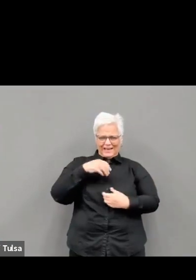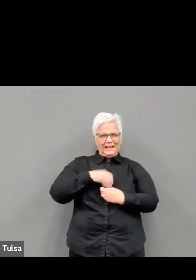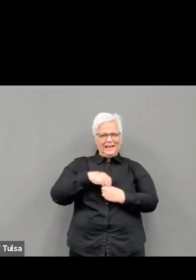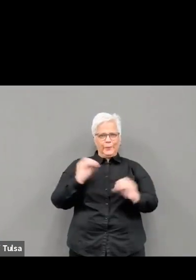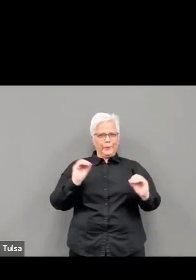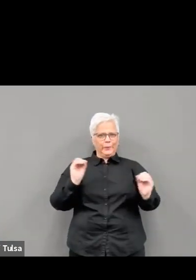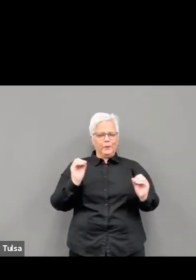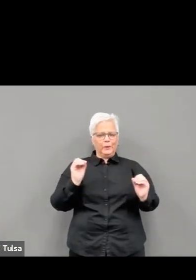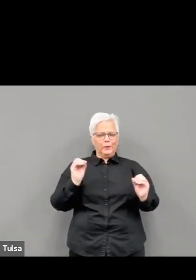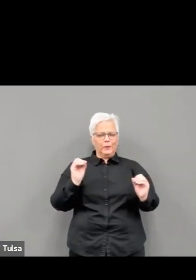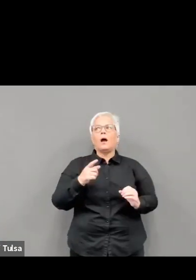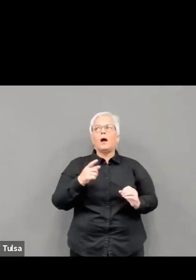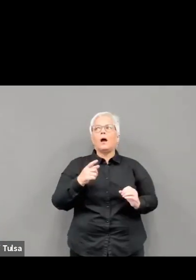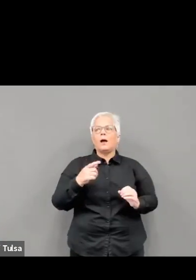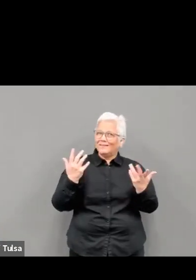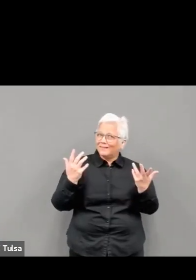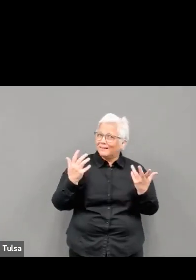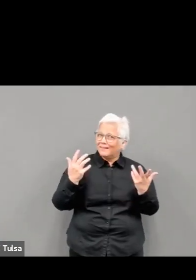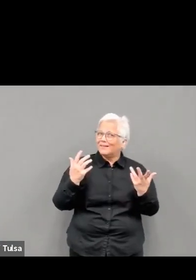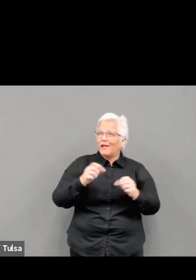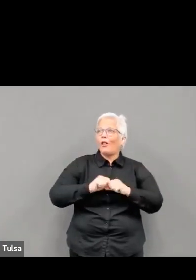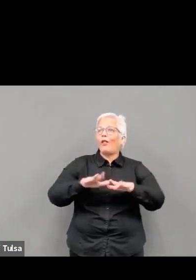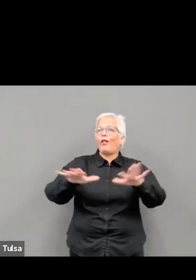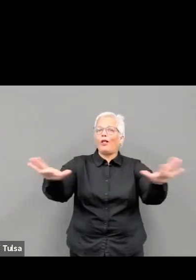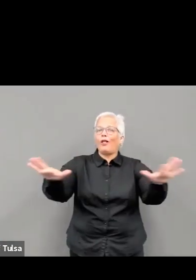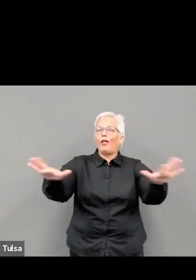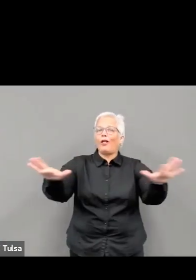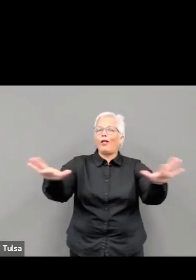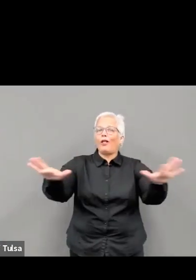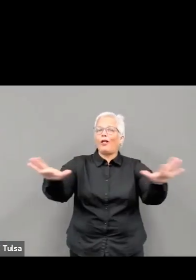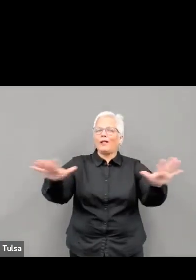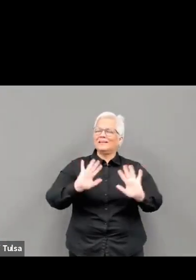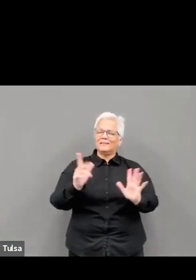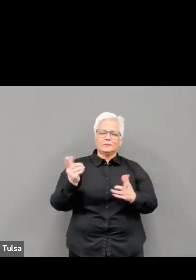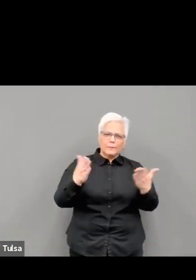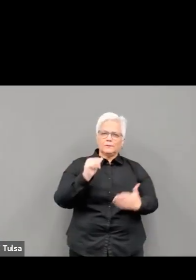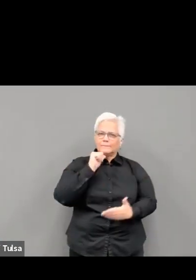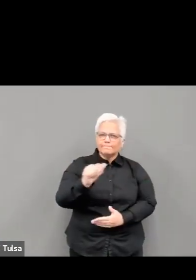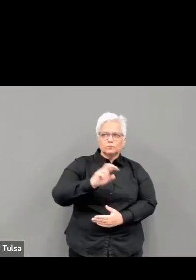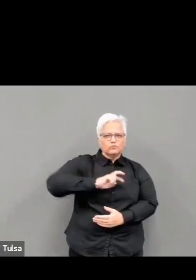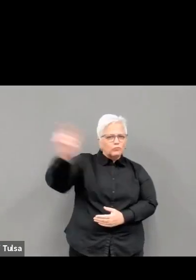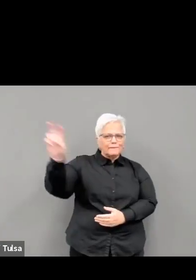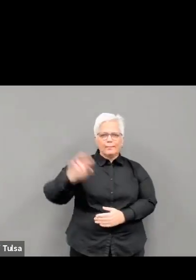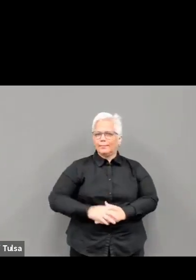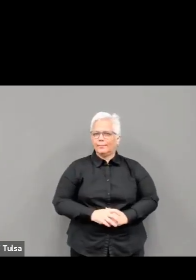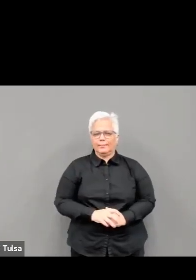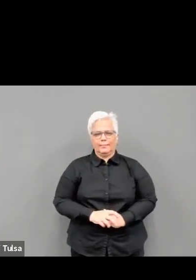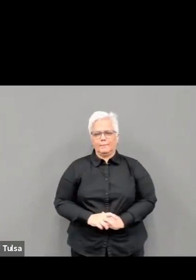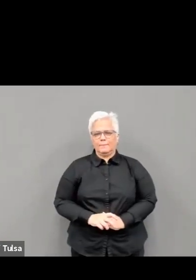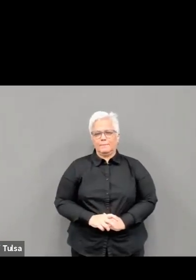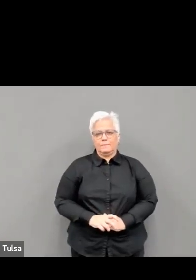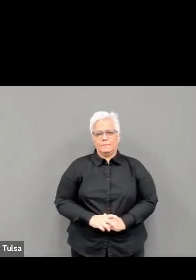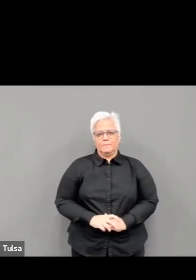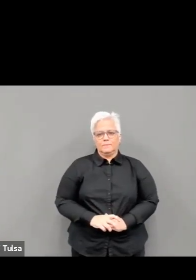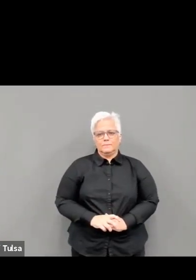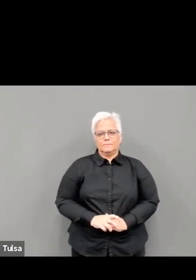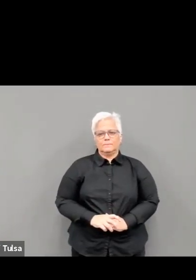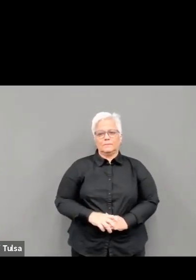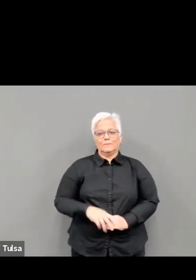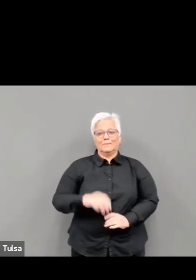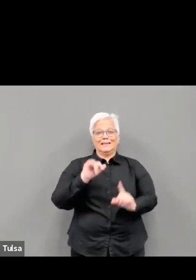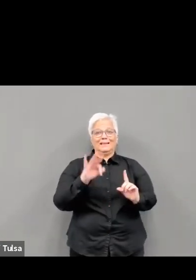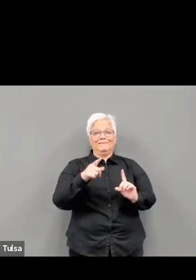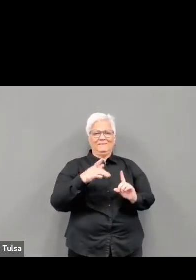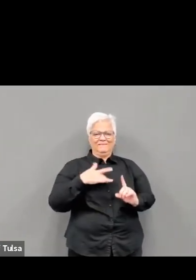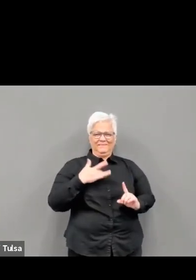not travel if you are exposed to COVID-19, if you are sick, or if you have tested positive for COVID-19. Don't travel with